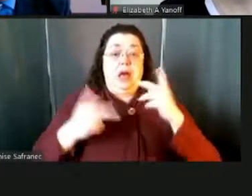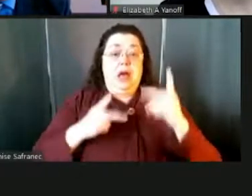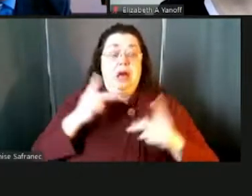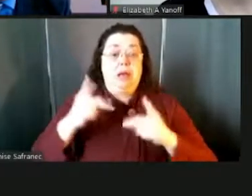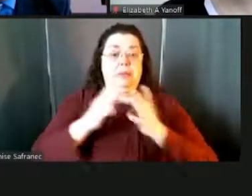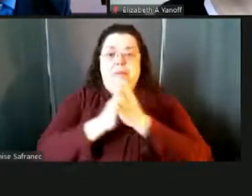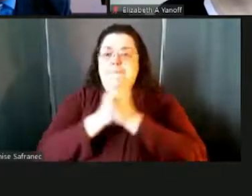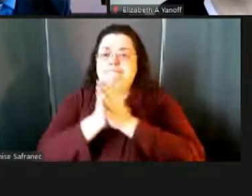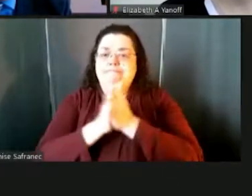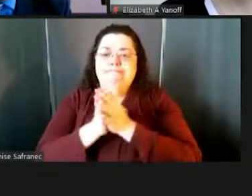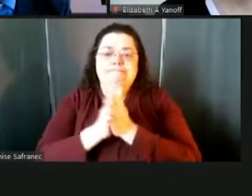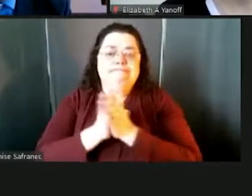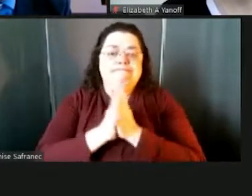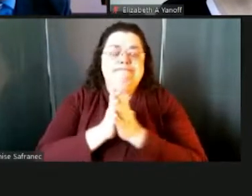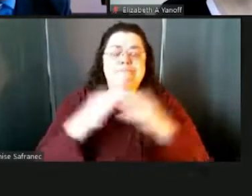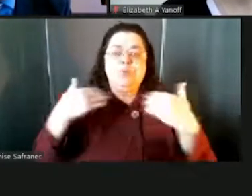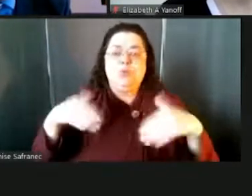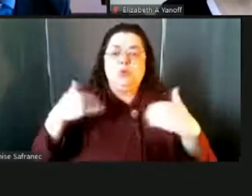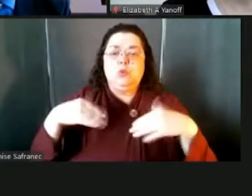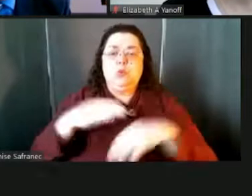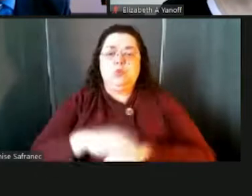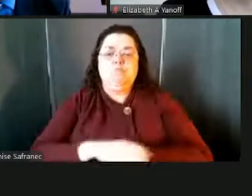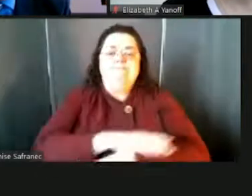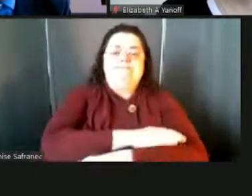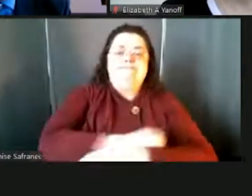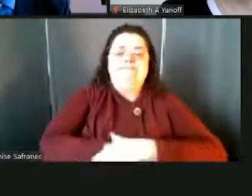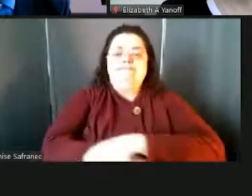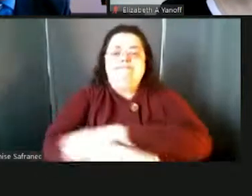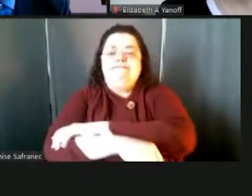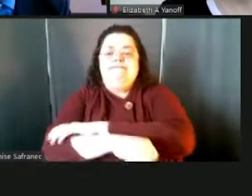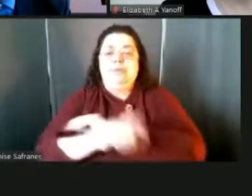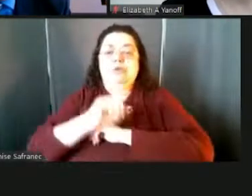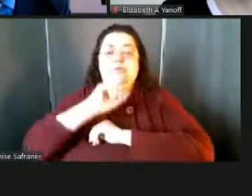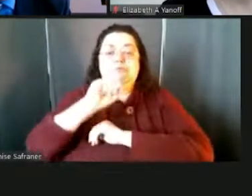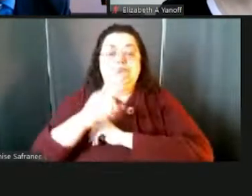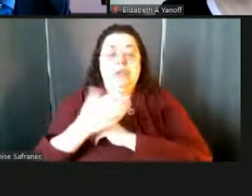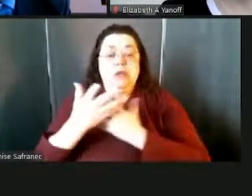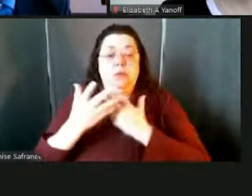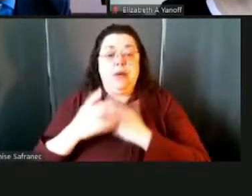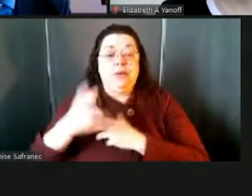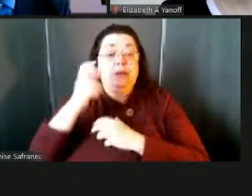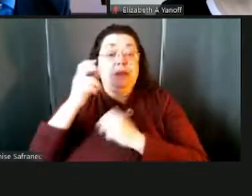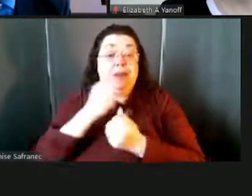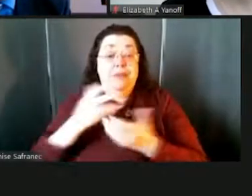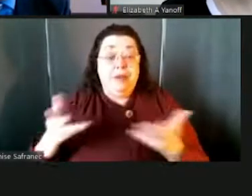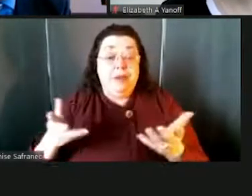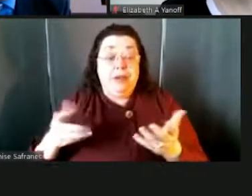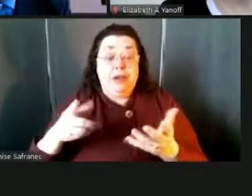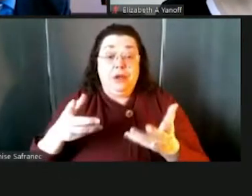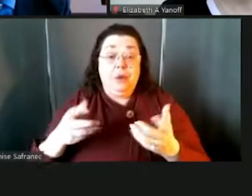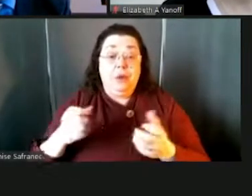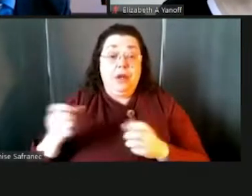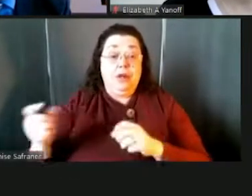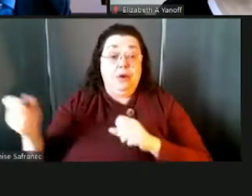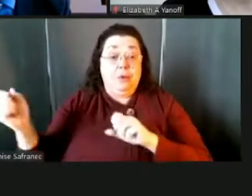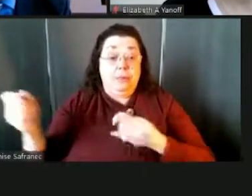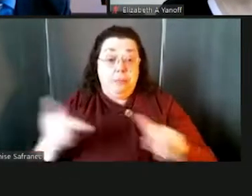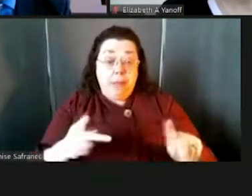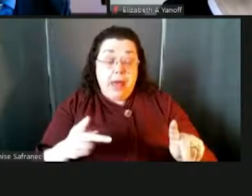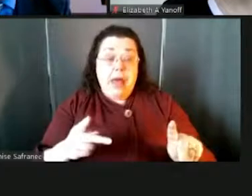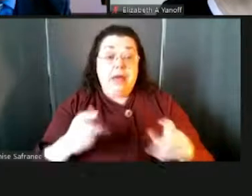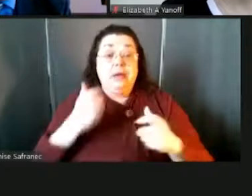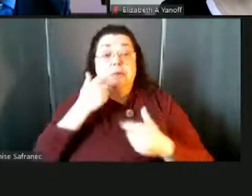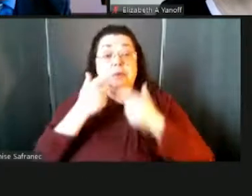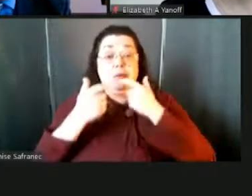energized, and I think a lot of people were really interested to hear in everything that was said today. That said, if anyone wants to go back and they want to re-watch